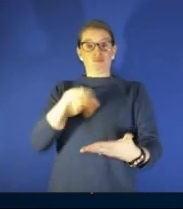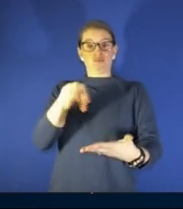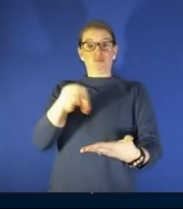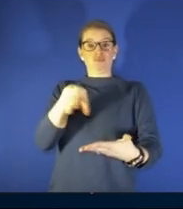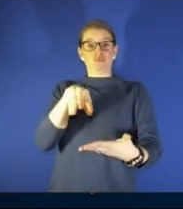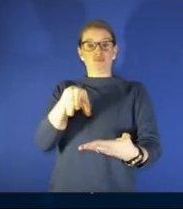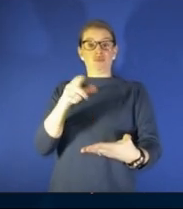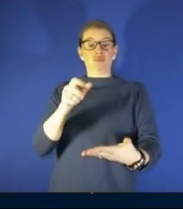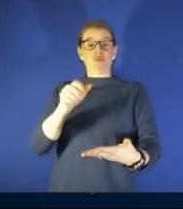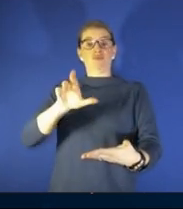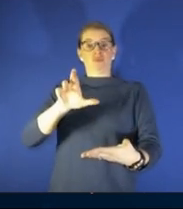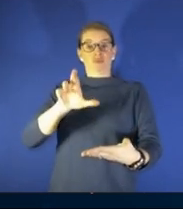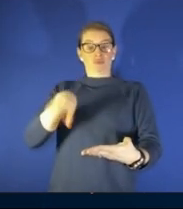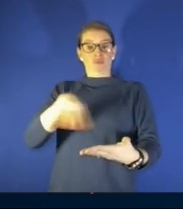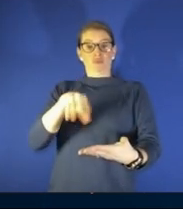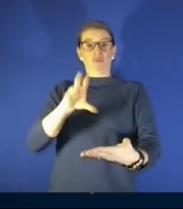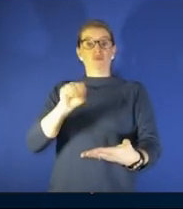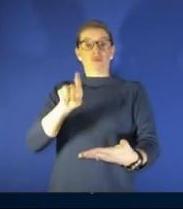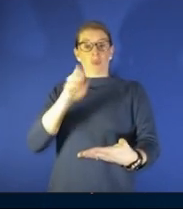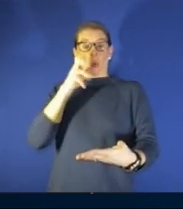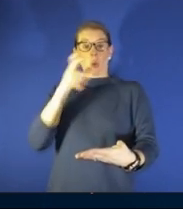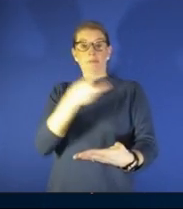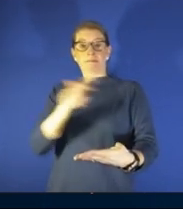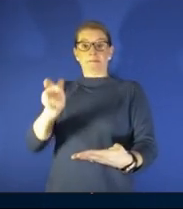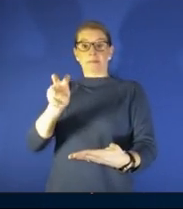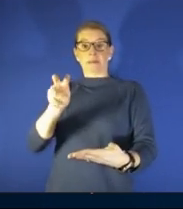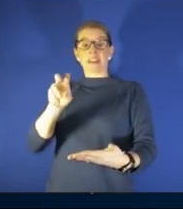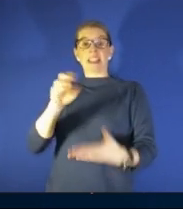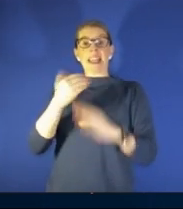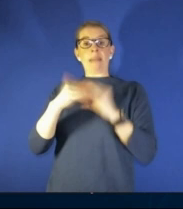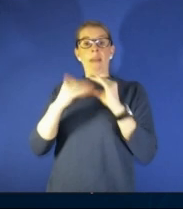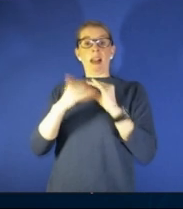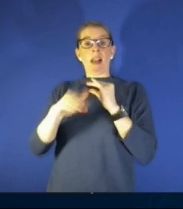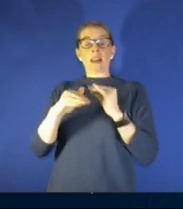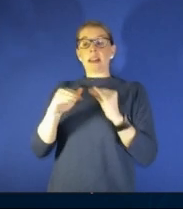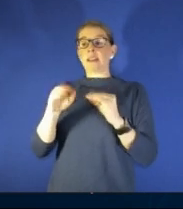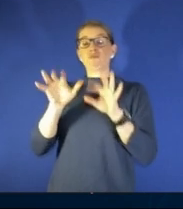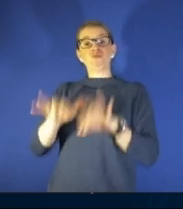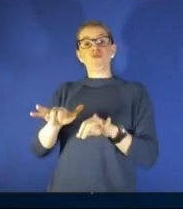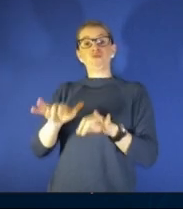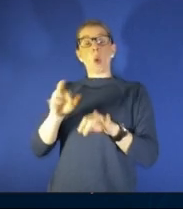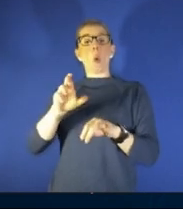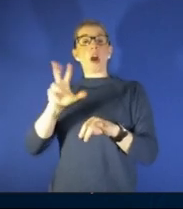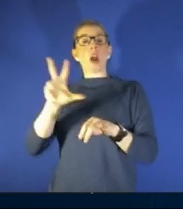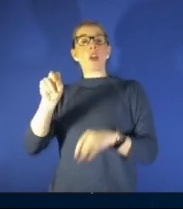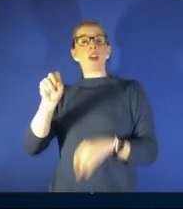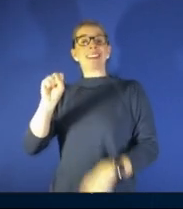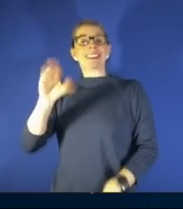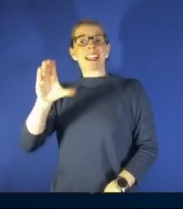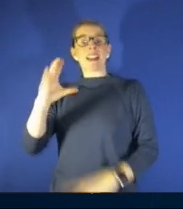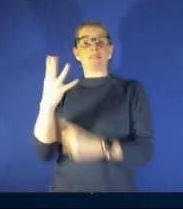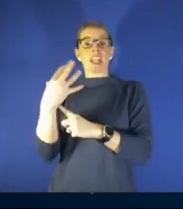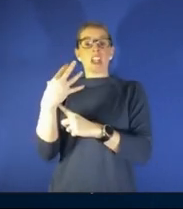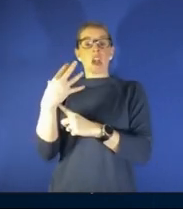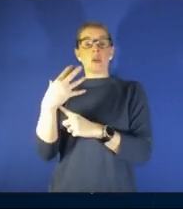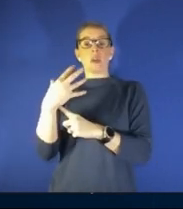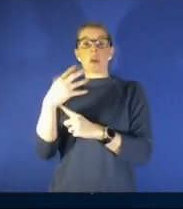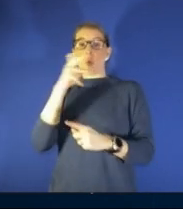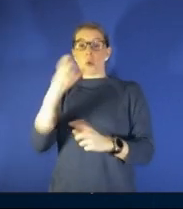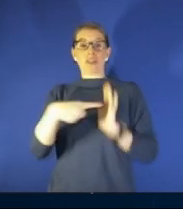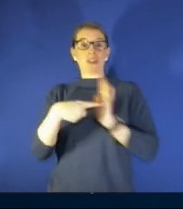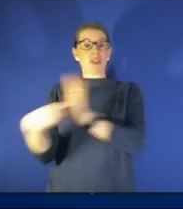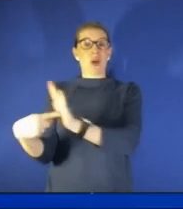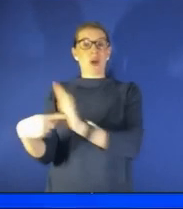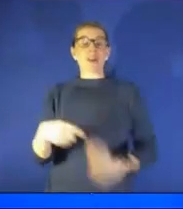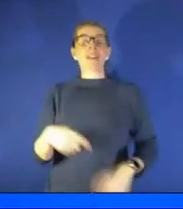it's going to take you to your email you can send a nice note or a 30 second video and we are going to share those right here on the morning medical update